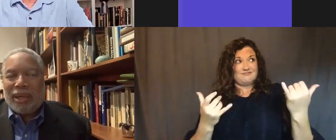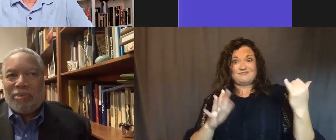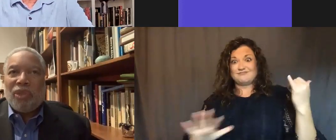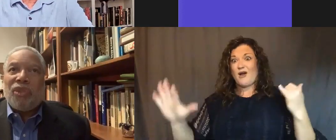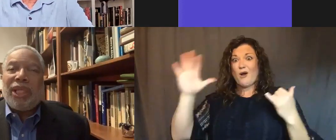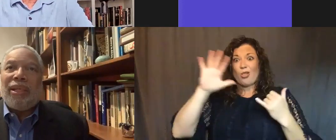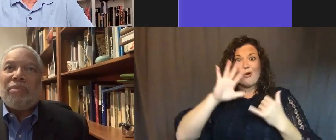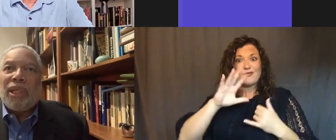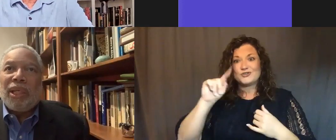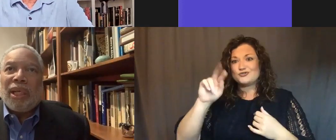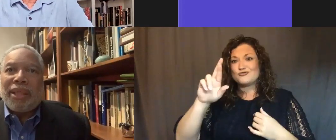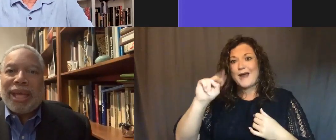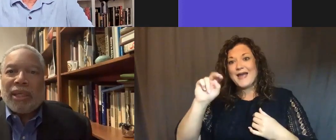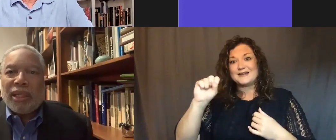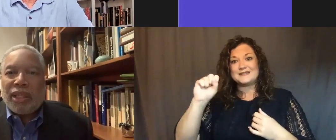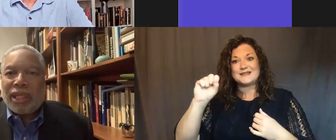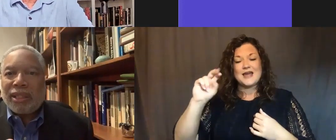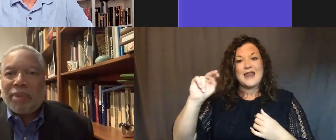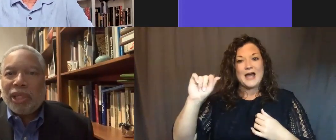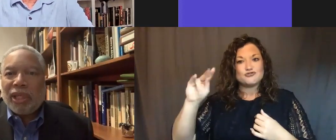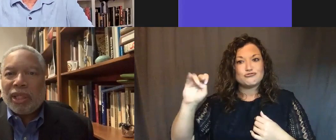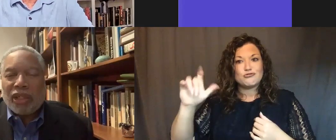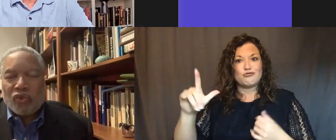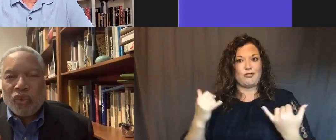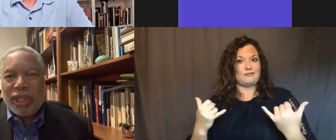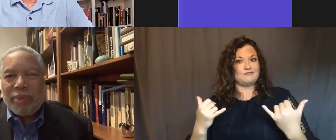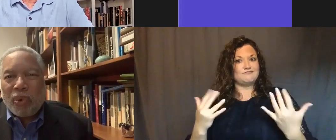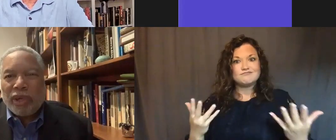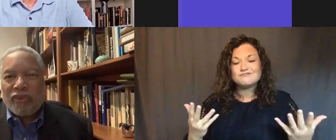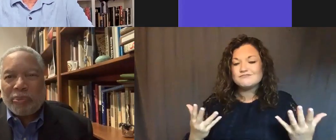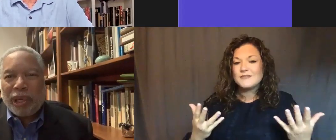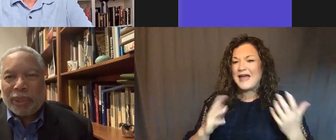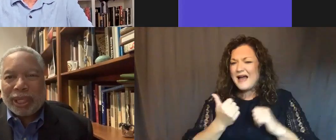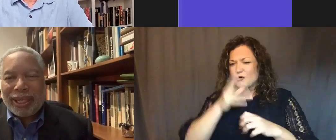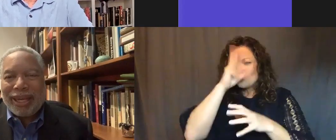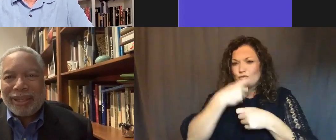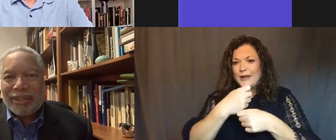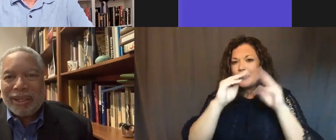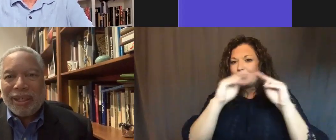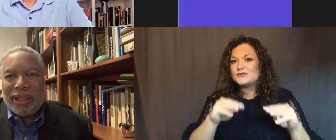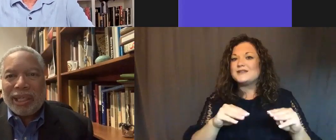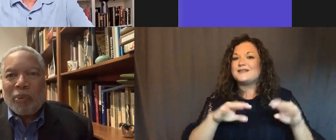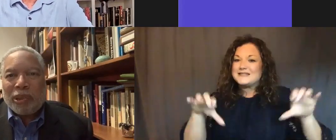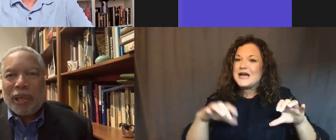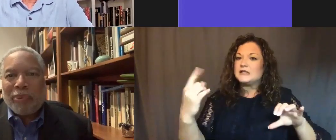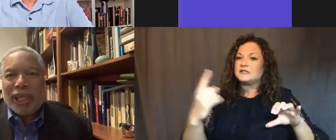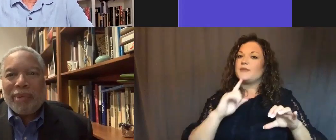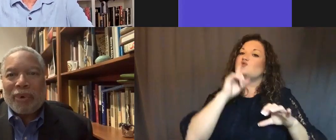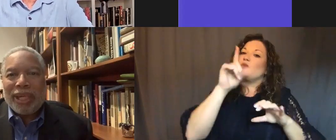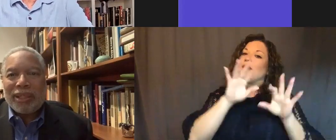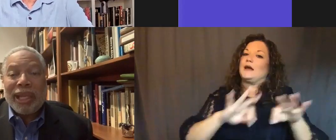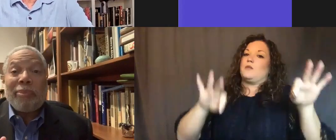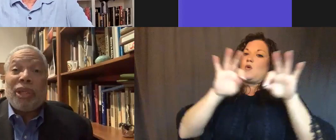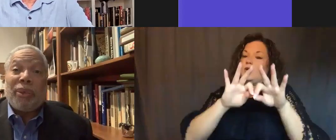create a museum that does something that is really important for the public, and that is to help the public